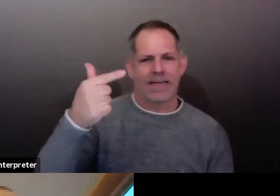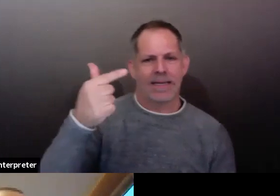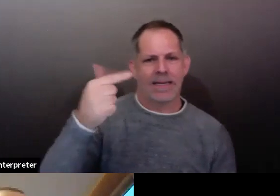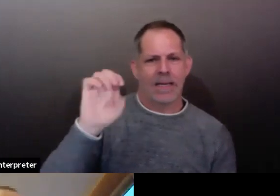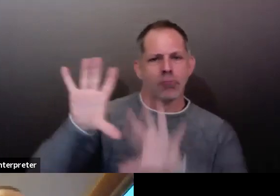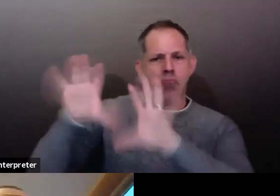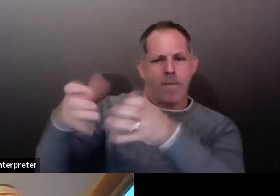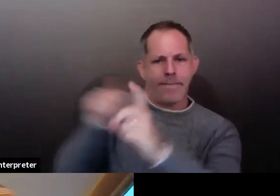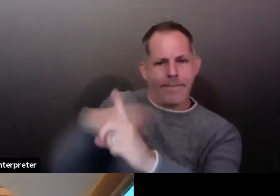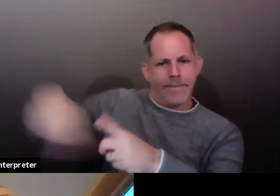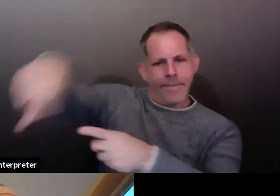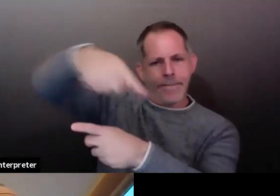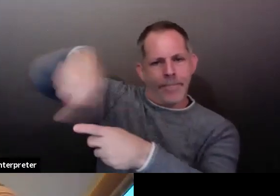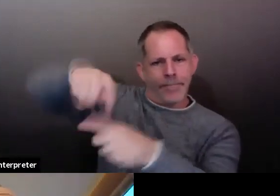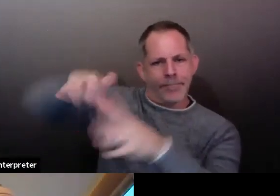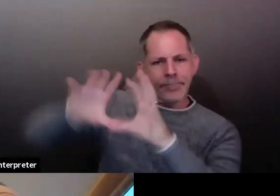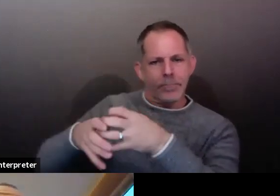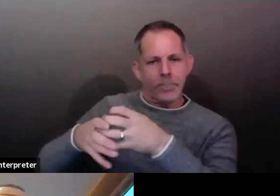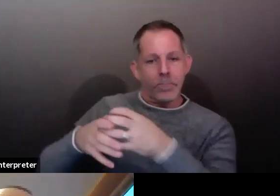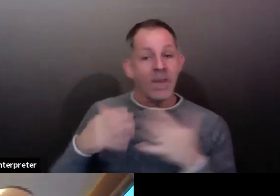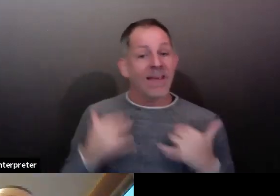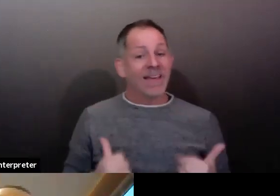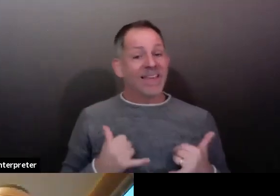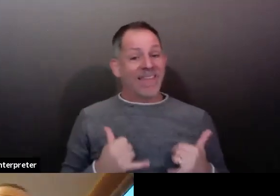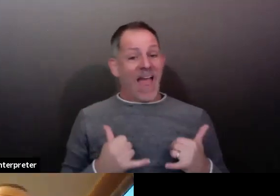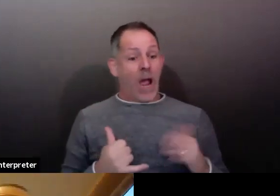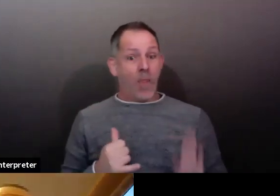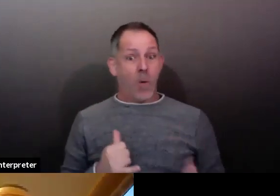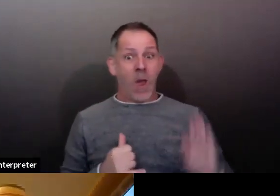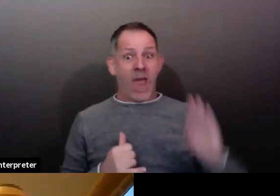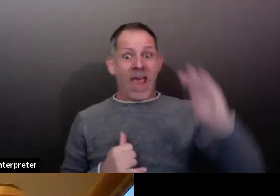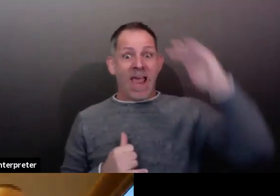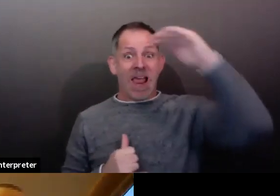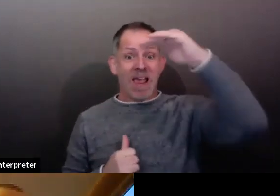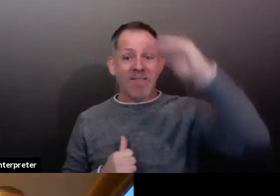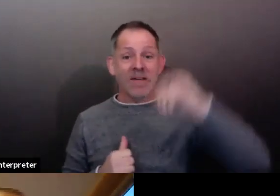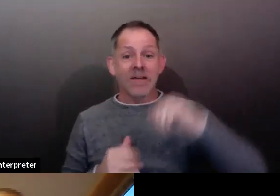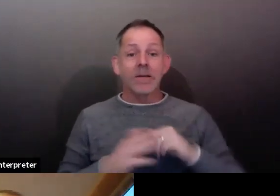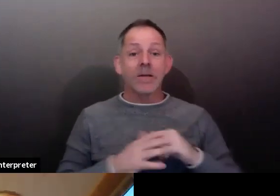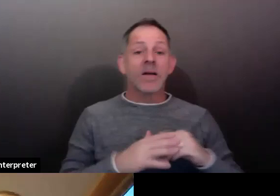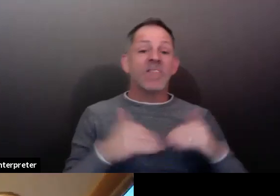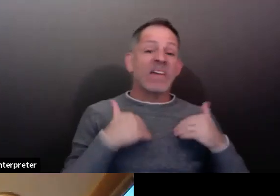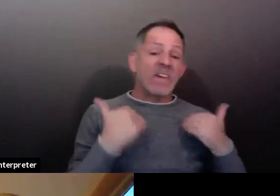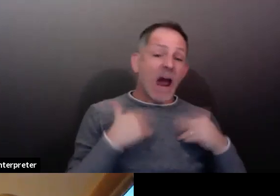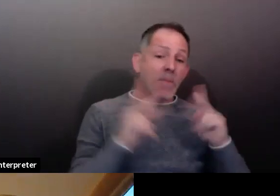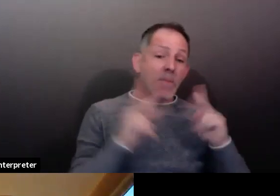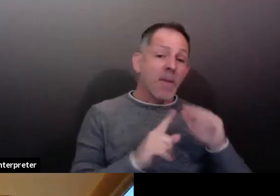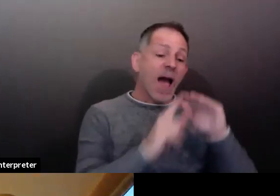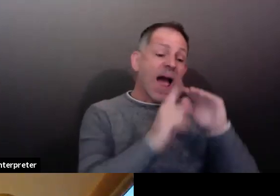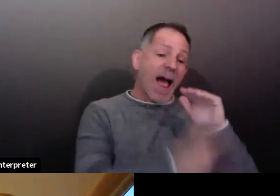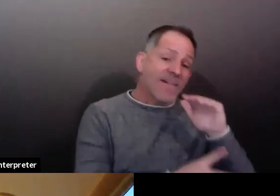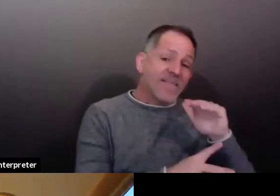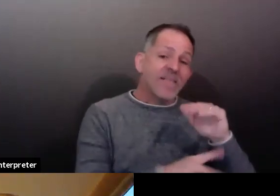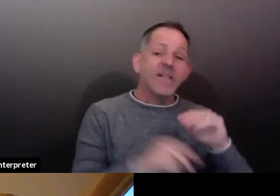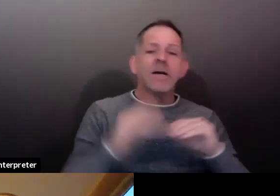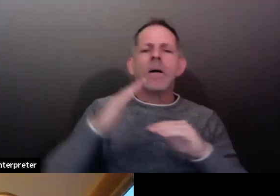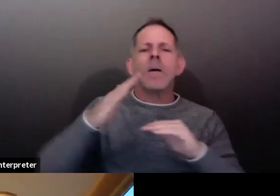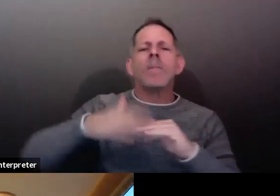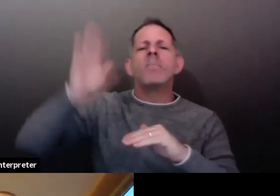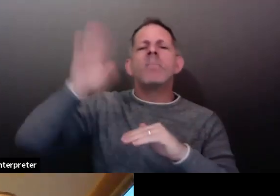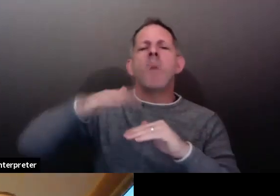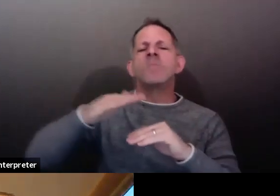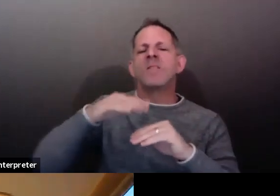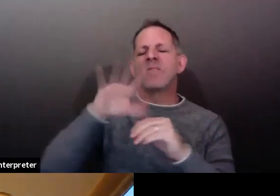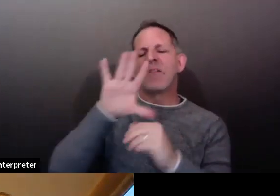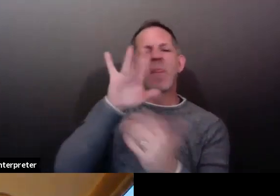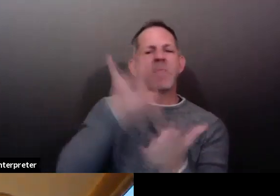the half of the cases were younger than and half were older than, was in the mid-50s. And a substantial proportion